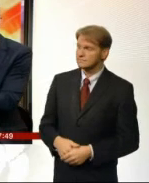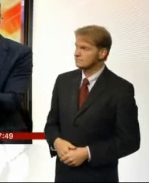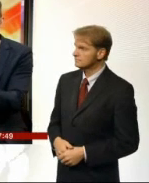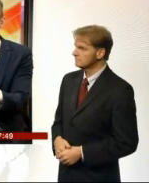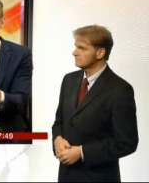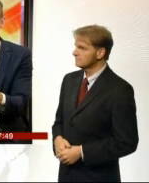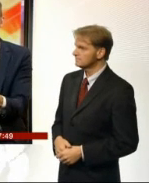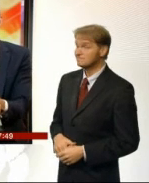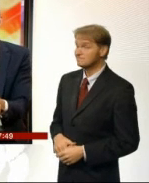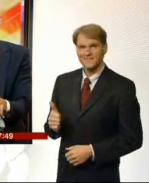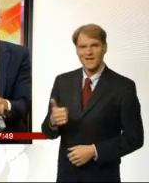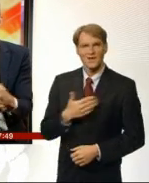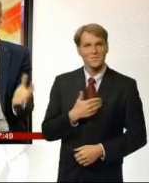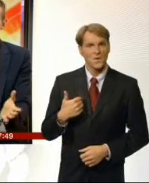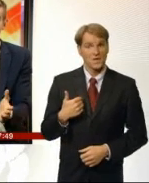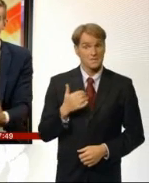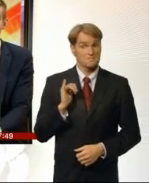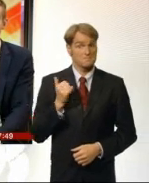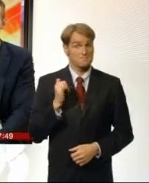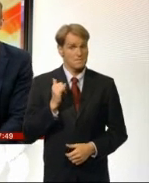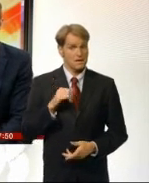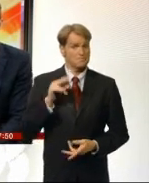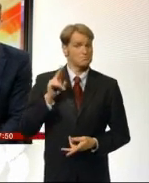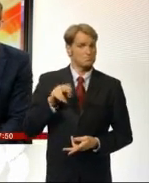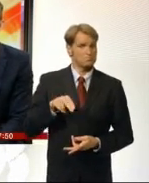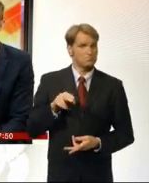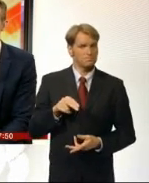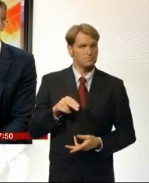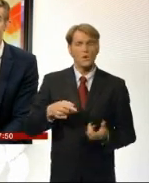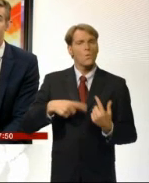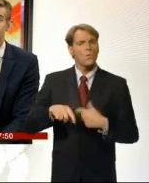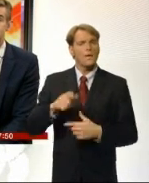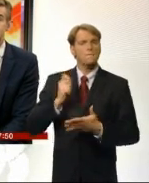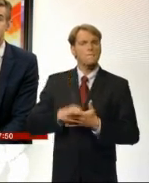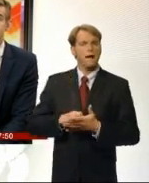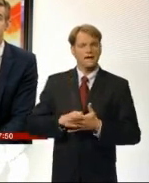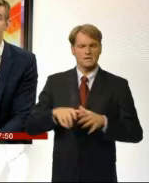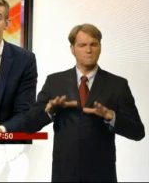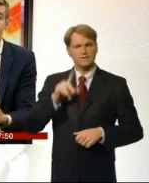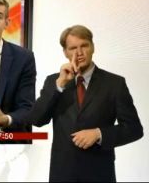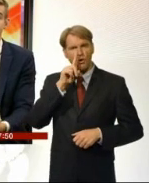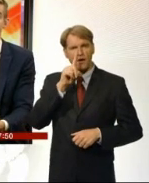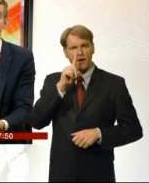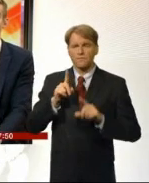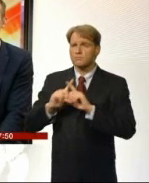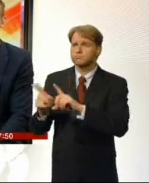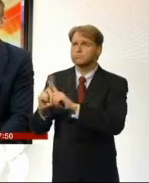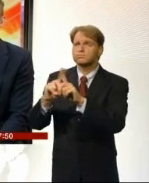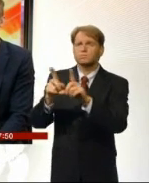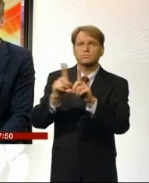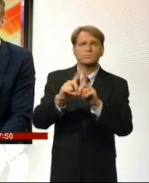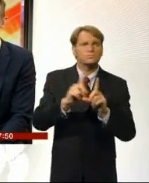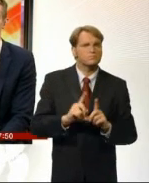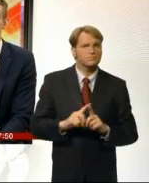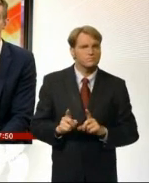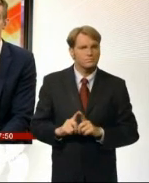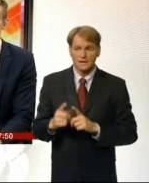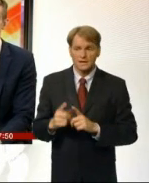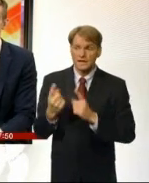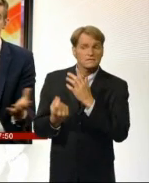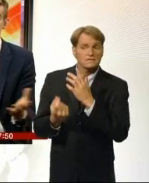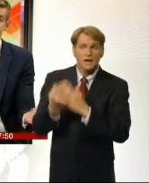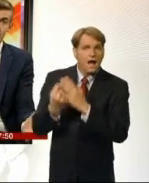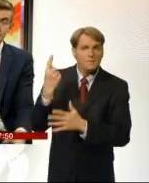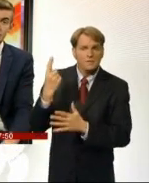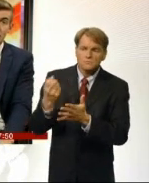Morning to you, morning to you too. Of course we bar our oil from all over the world so events and all sorts of different factors can really affect the price.